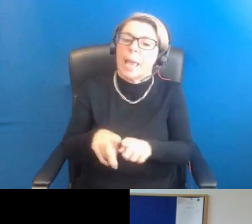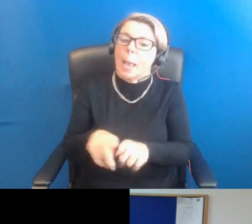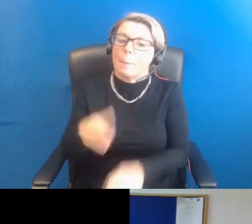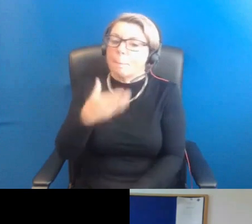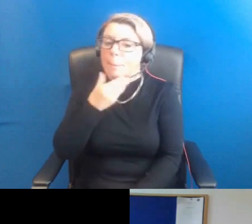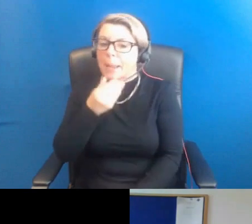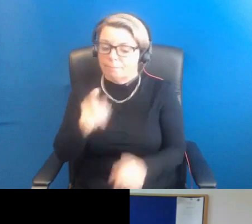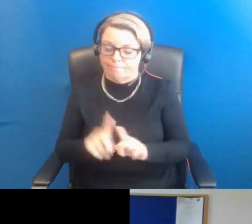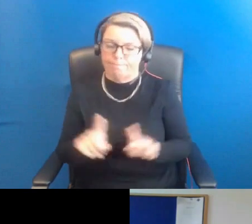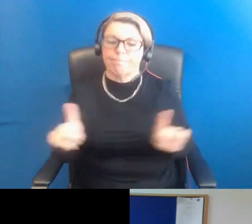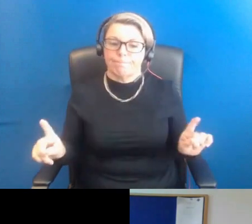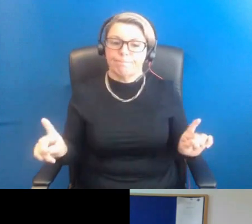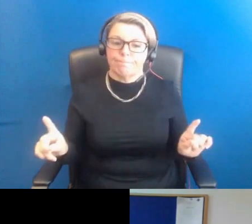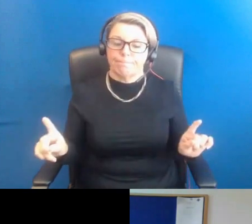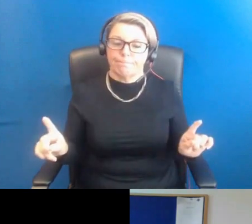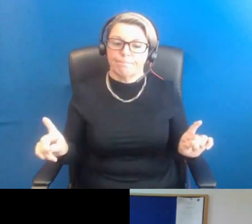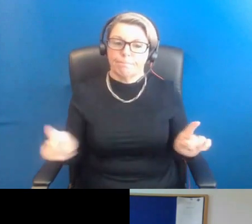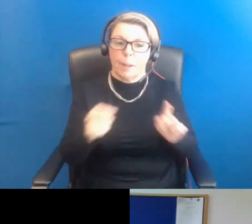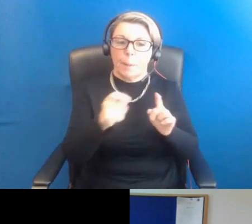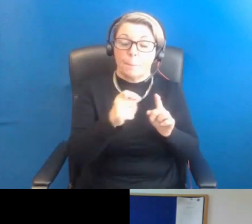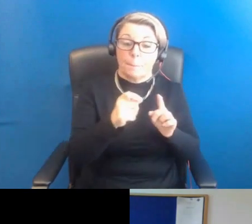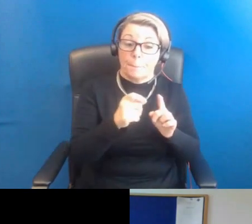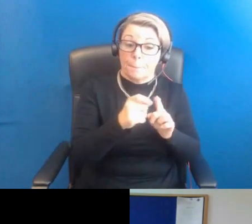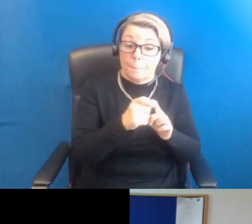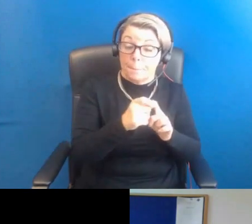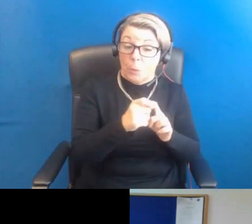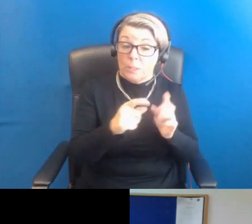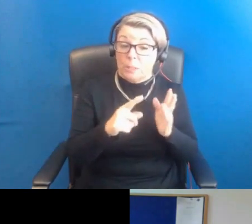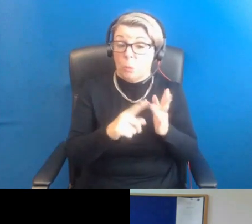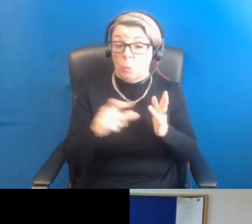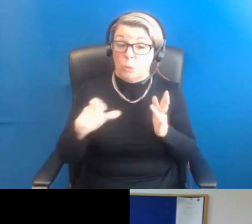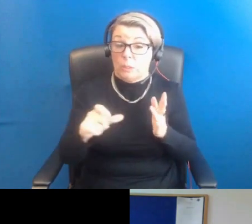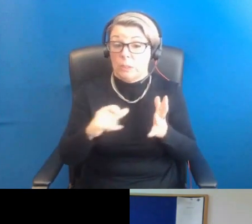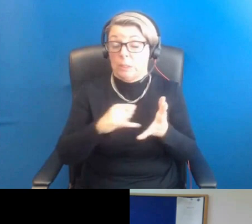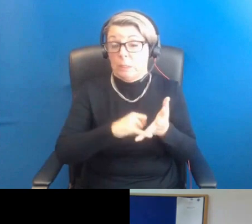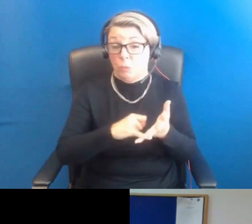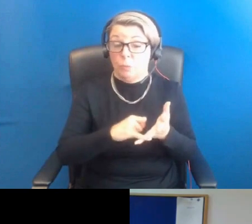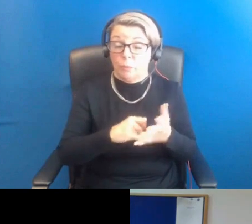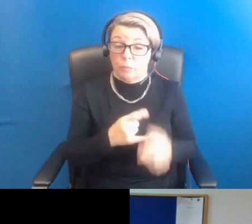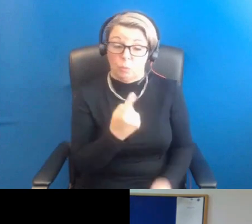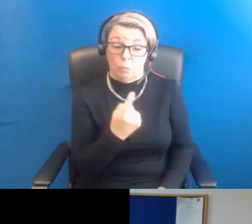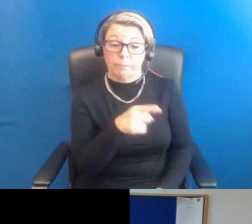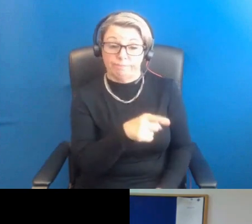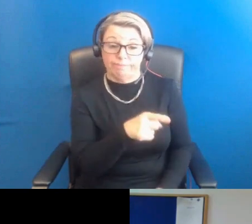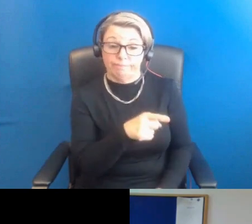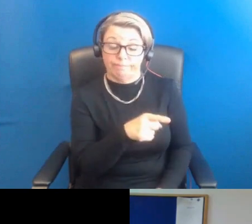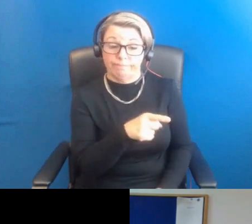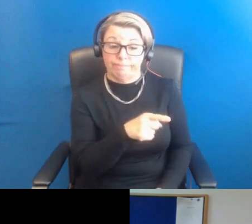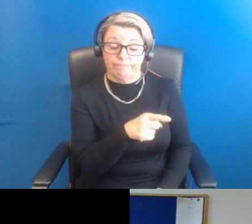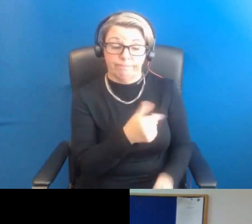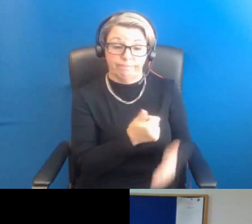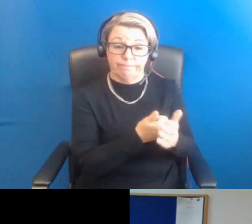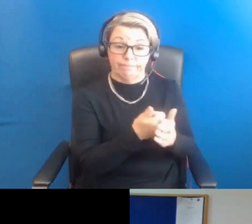And of course, polycystic ovarian syndrome is one of these conditions. It is one of the most common